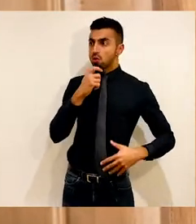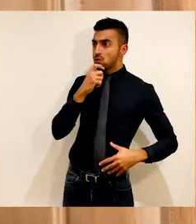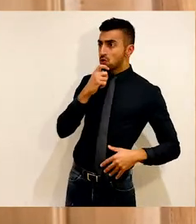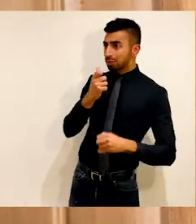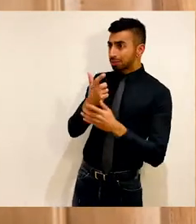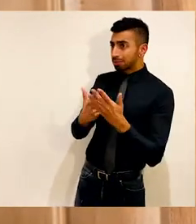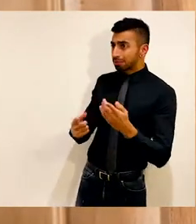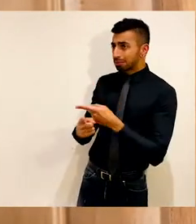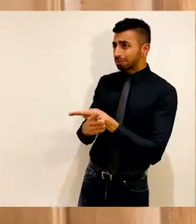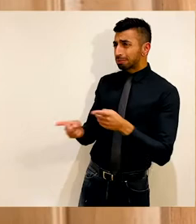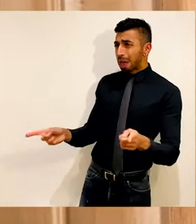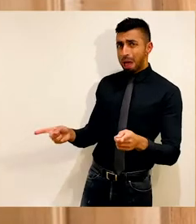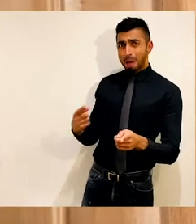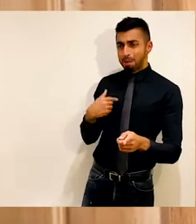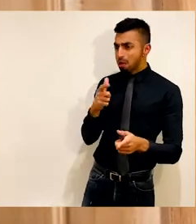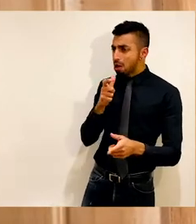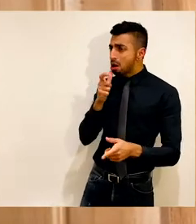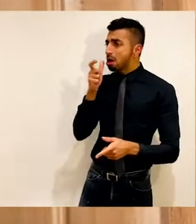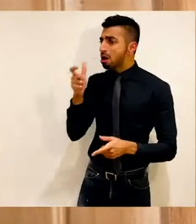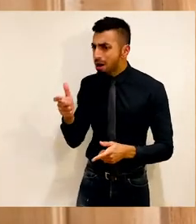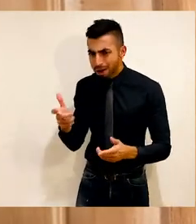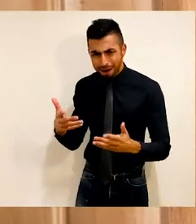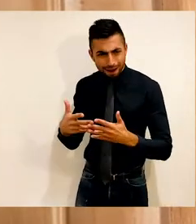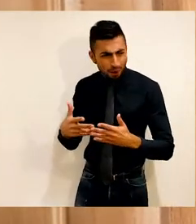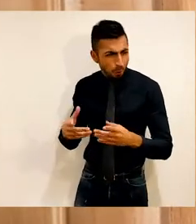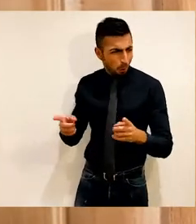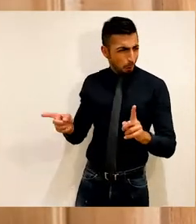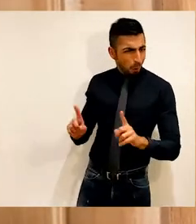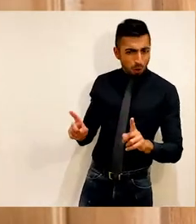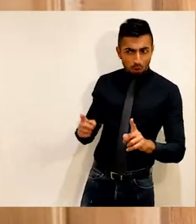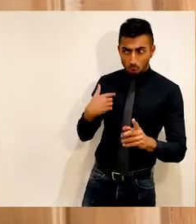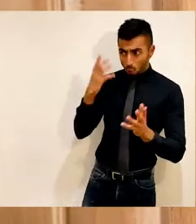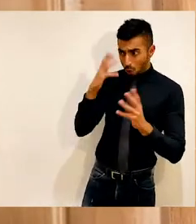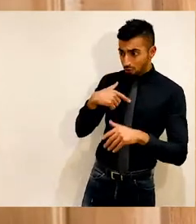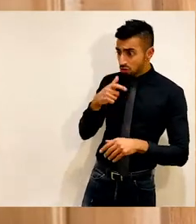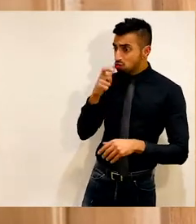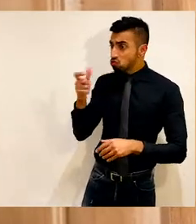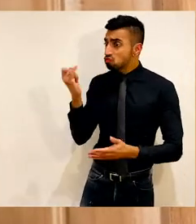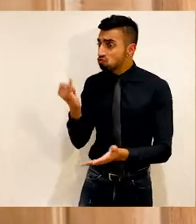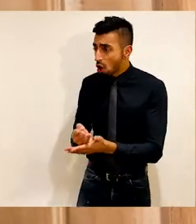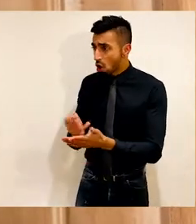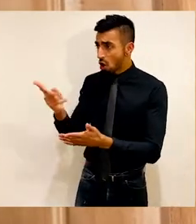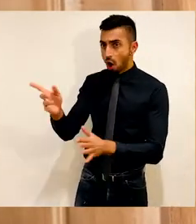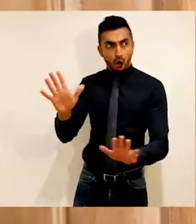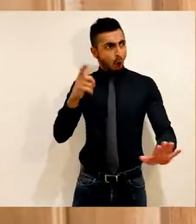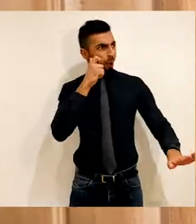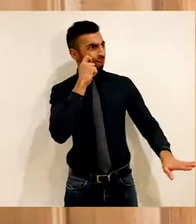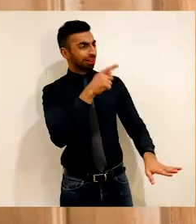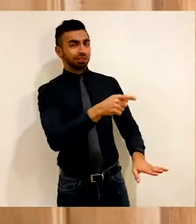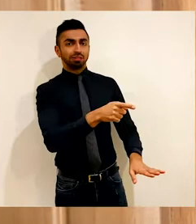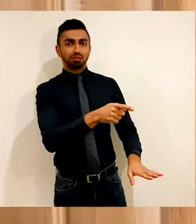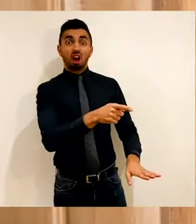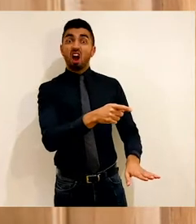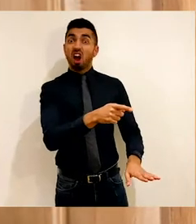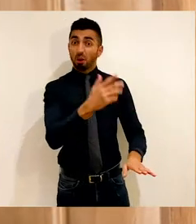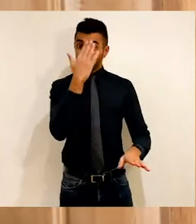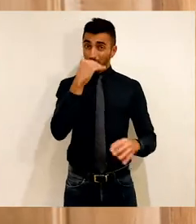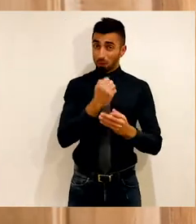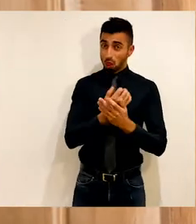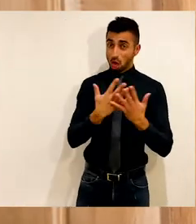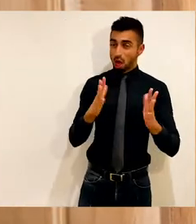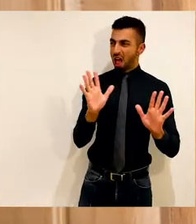Because we don't know what to say, when to say it, and out of fear of causing offence or saying the wrong thing,